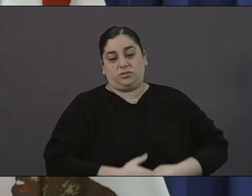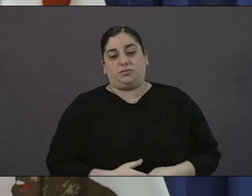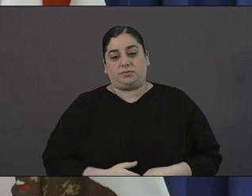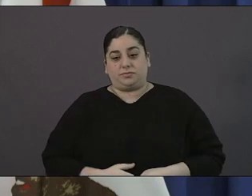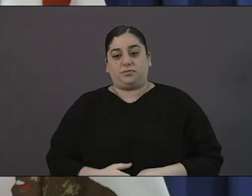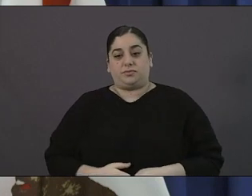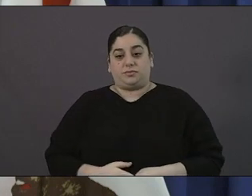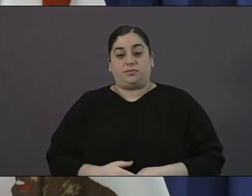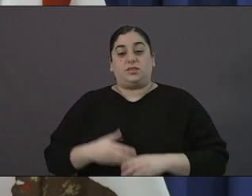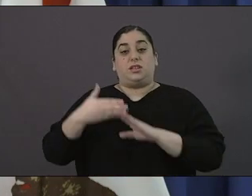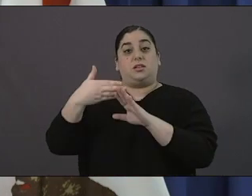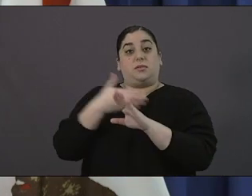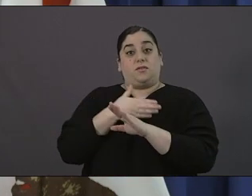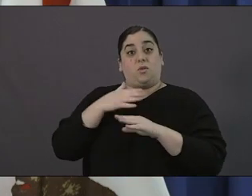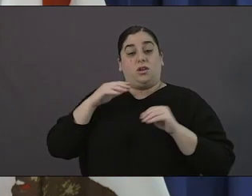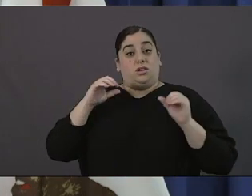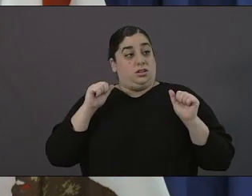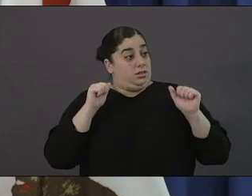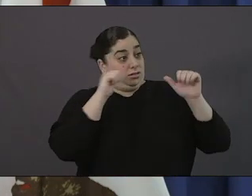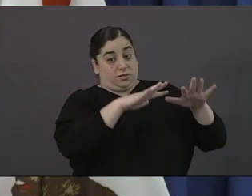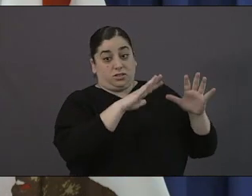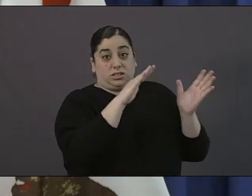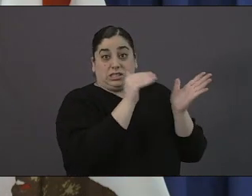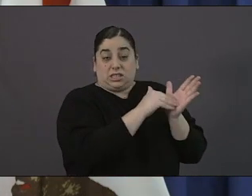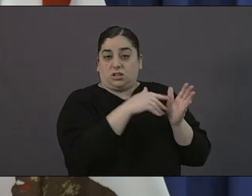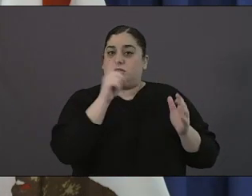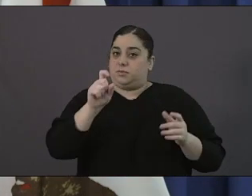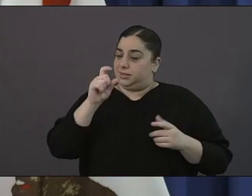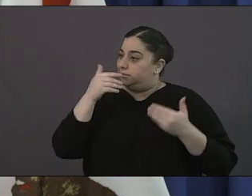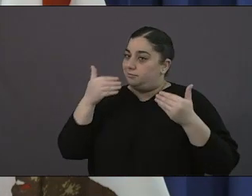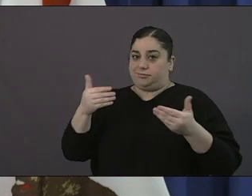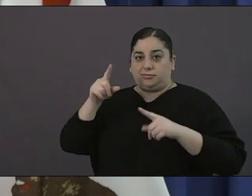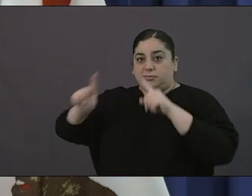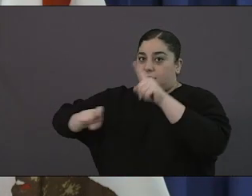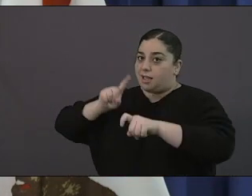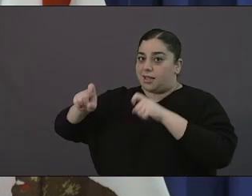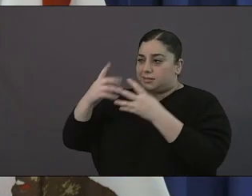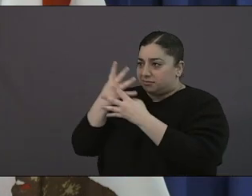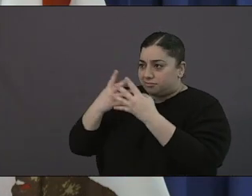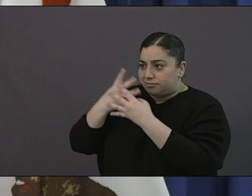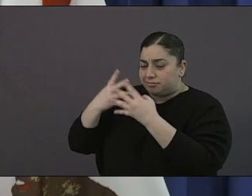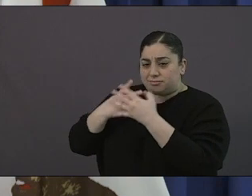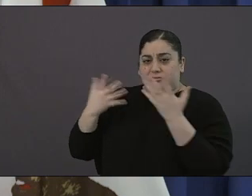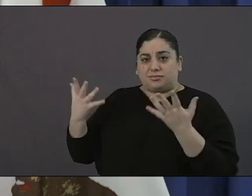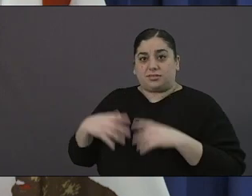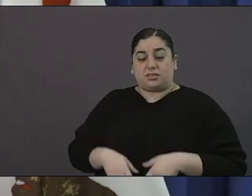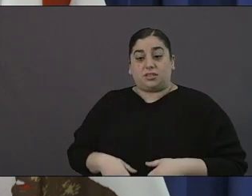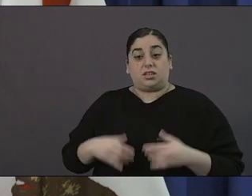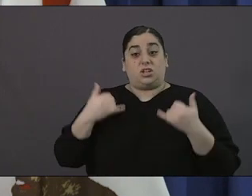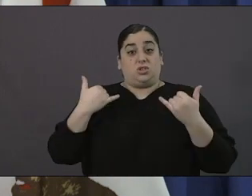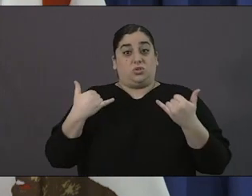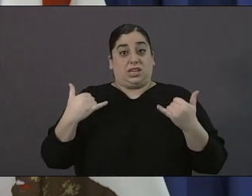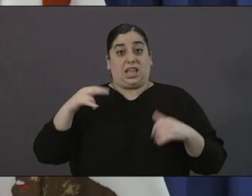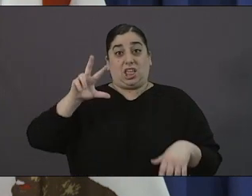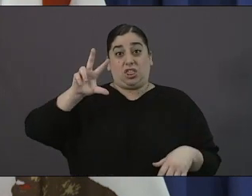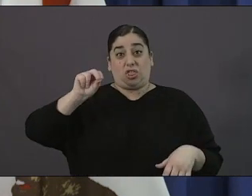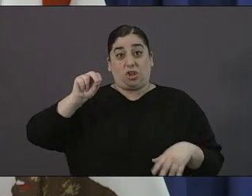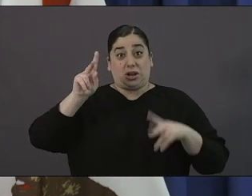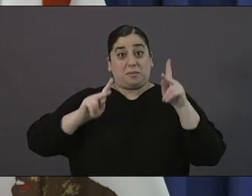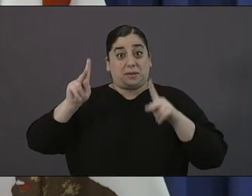the convention center and also into our paul mirabile center on our campus we were able to take 30 individuals off the streets these are 30